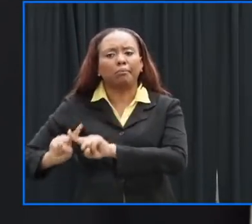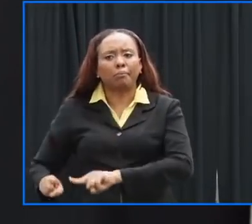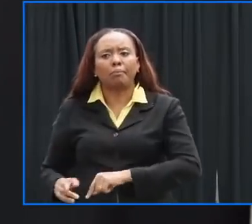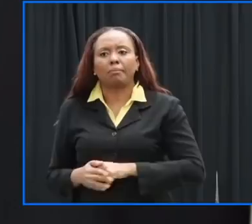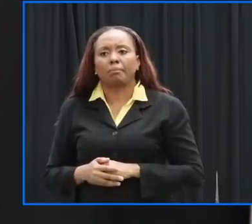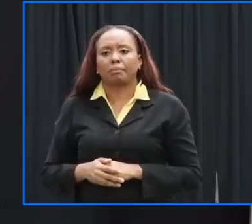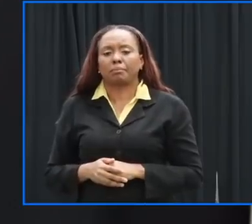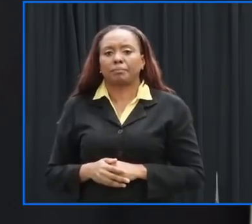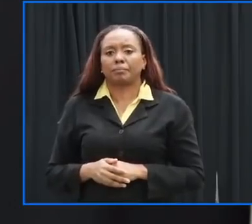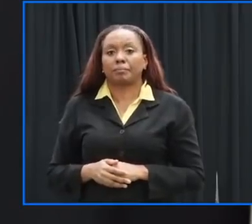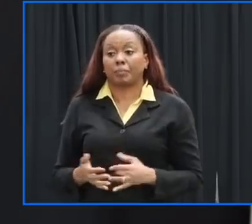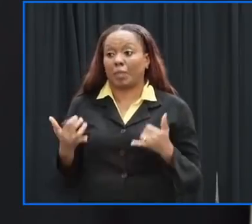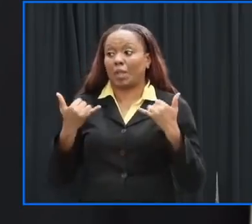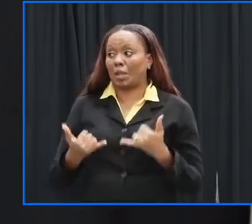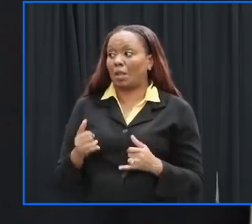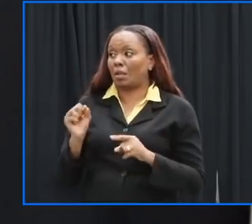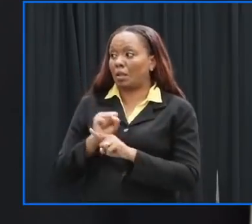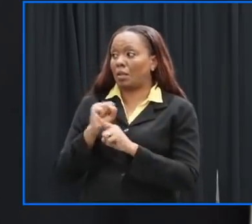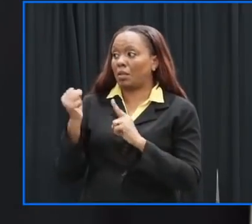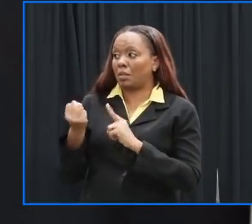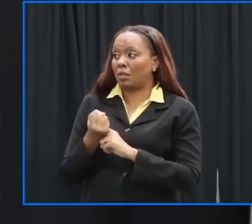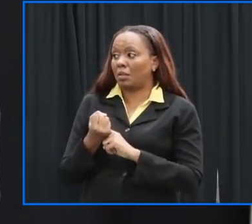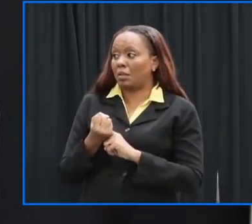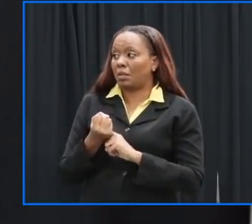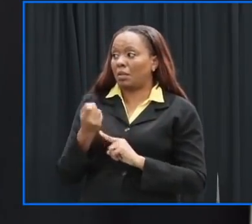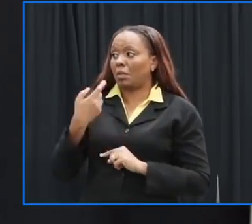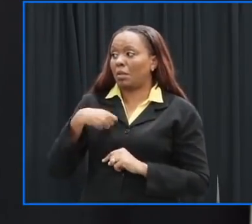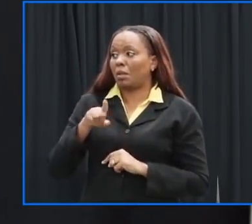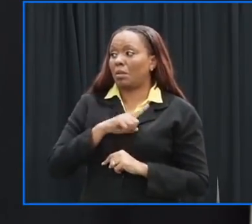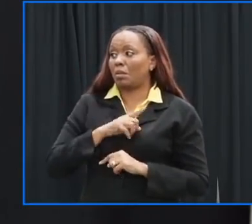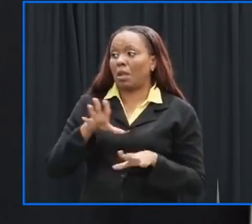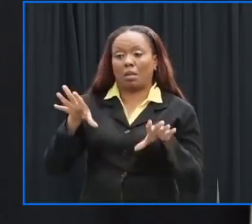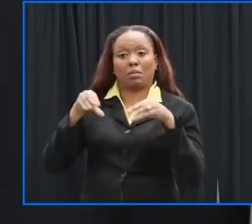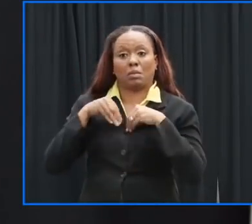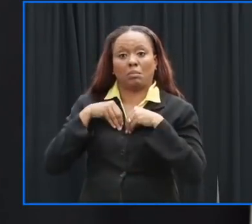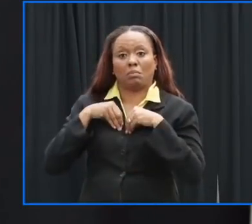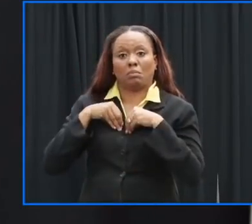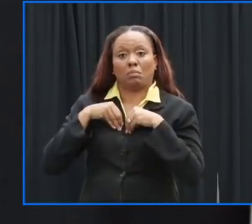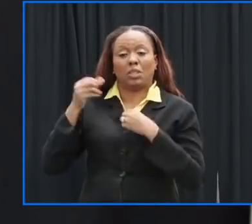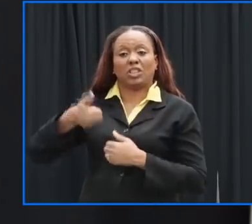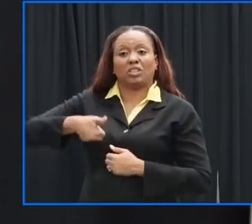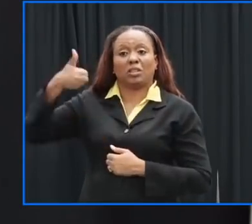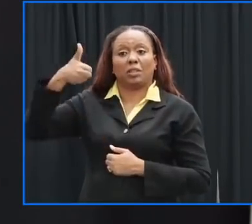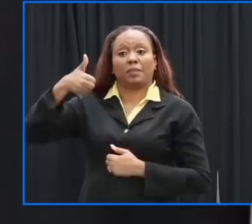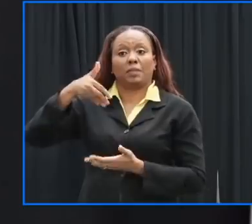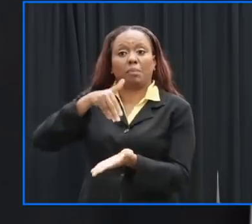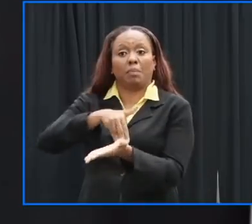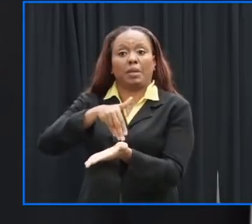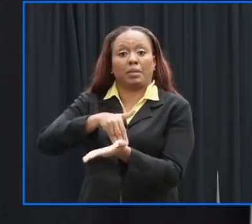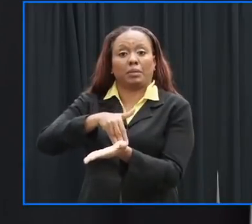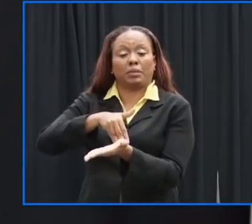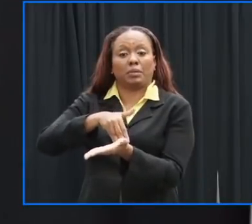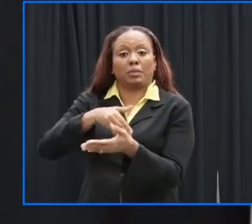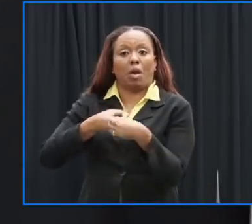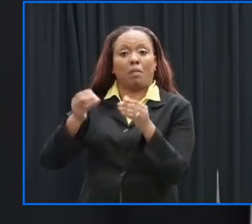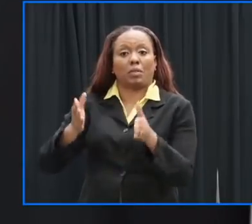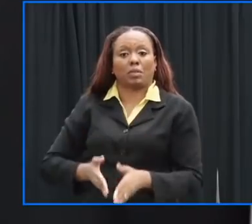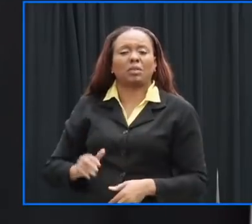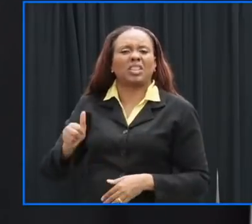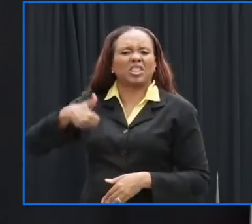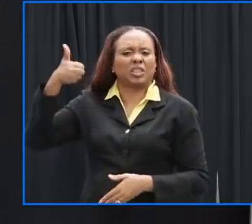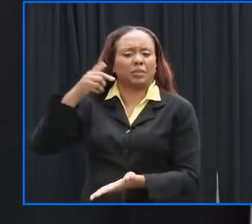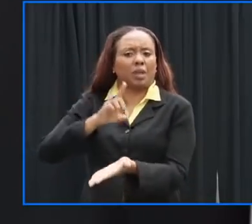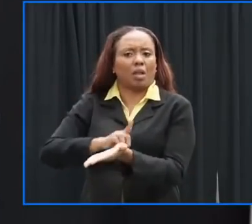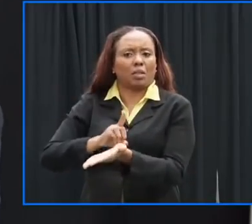situation we've therefore accepted the advice of the chief medical officer that in this particular